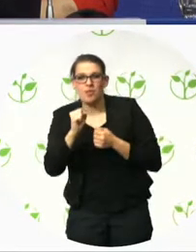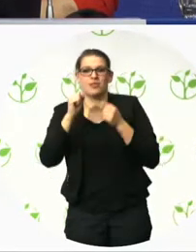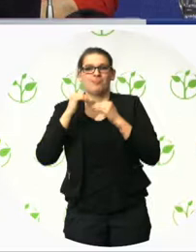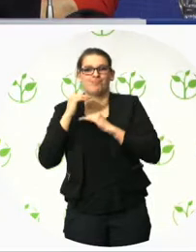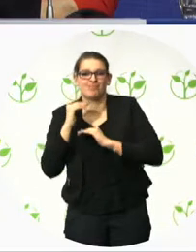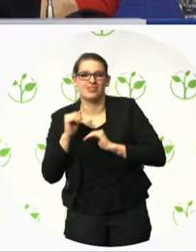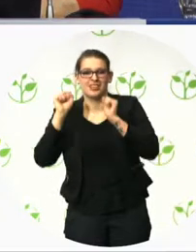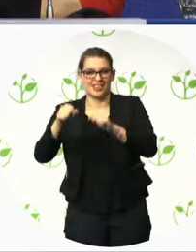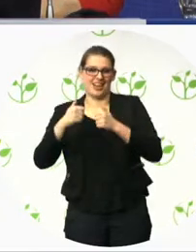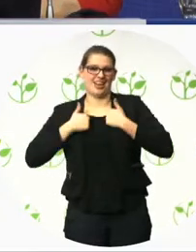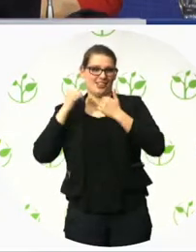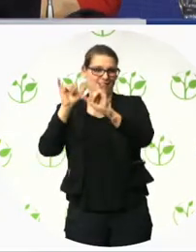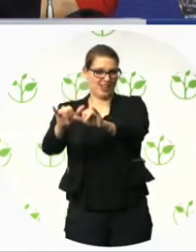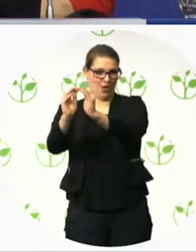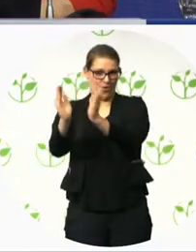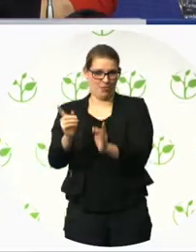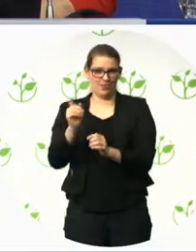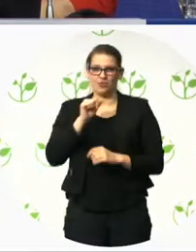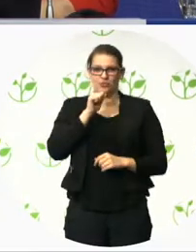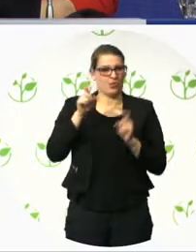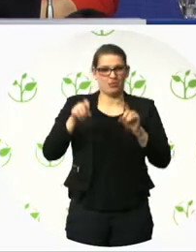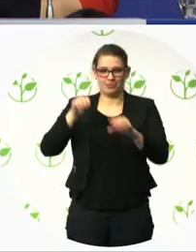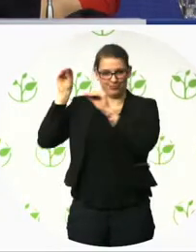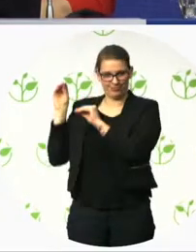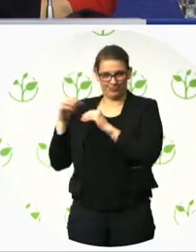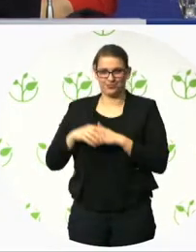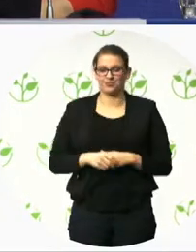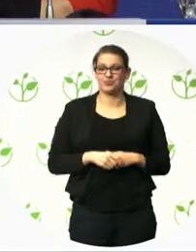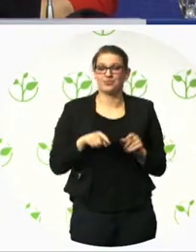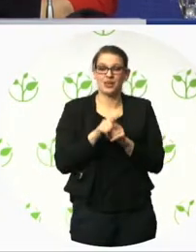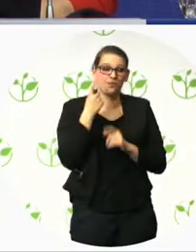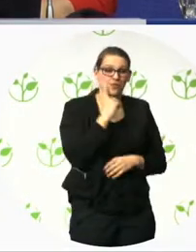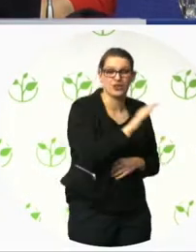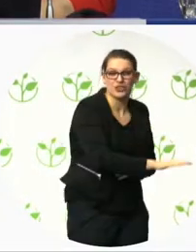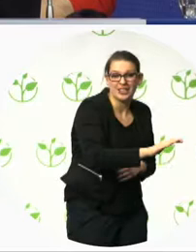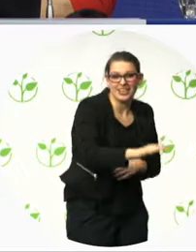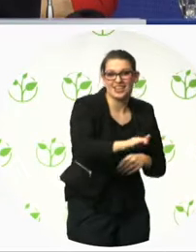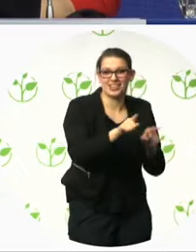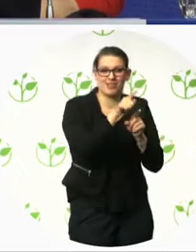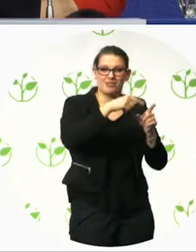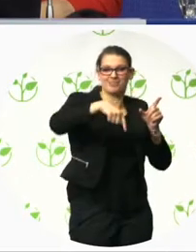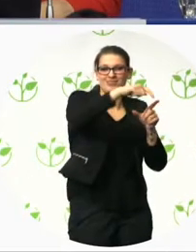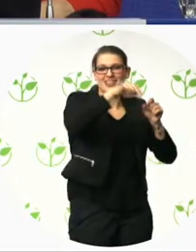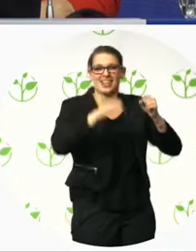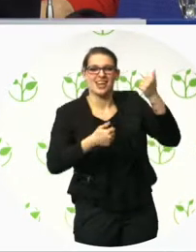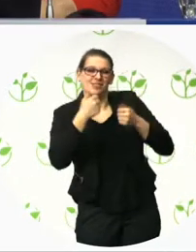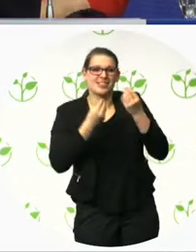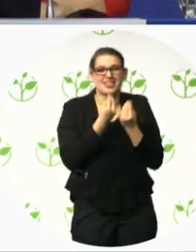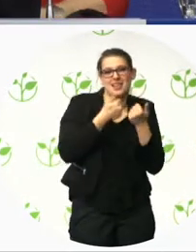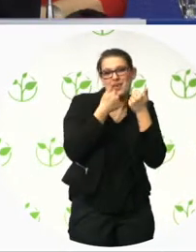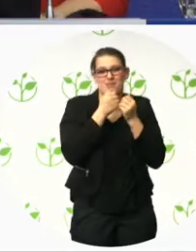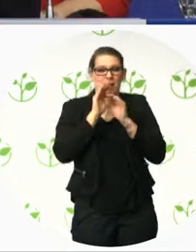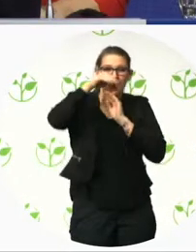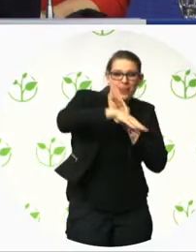Playgrounds is also important. And an age-friendly city means that it also should be accessible for children.